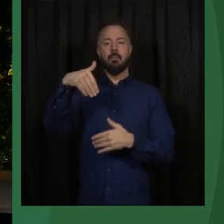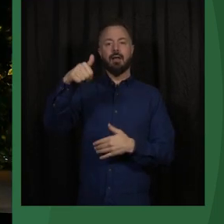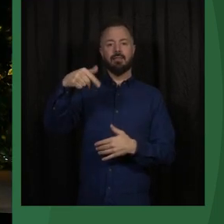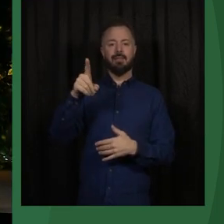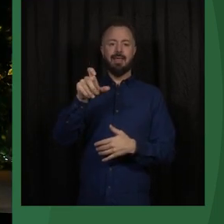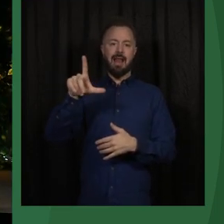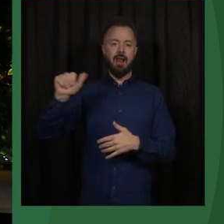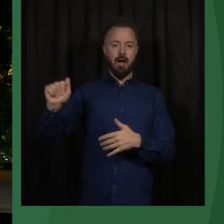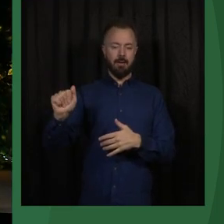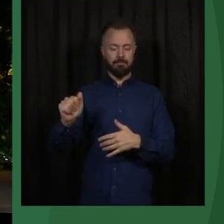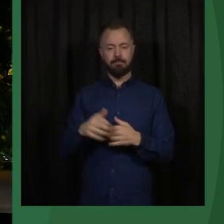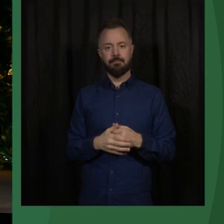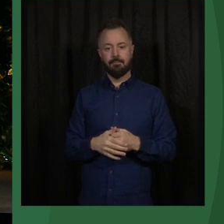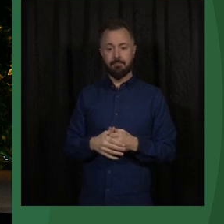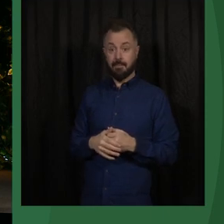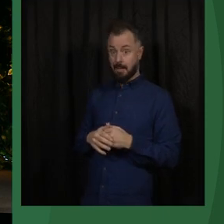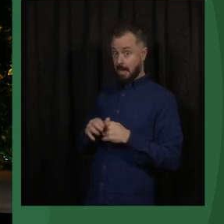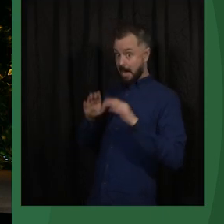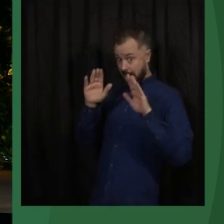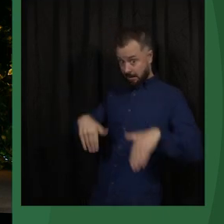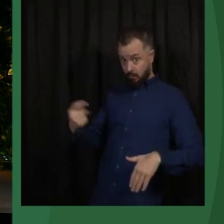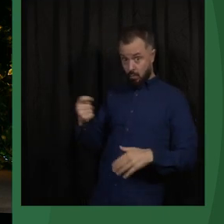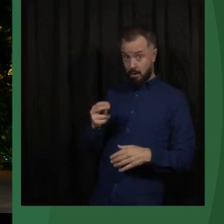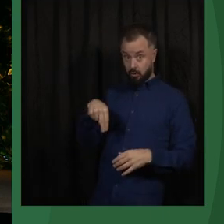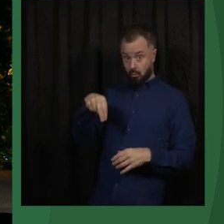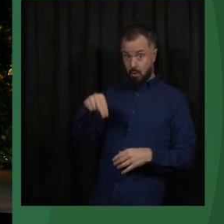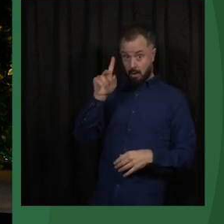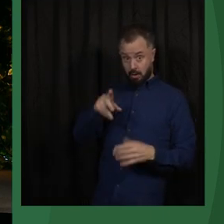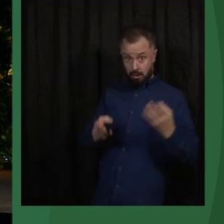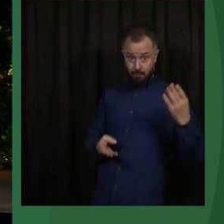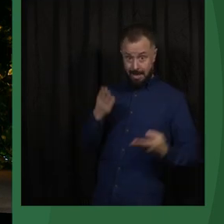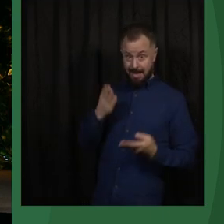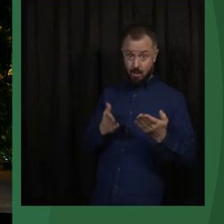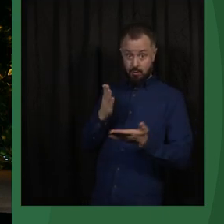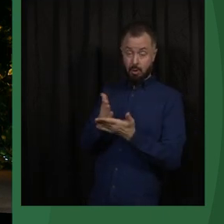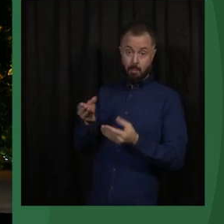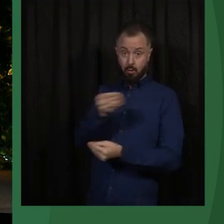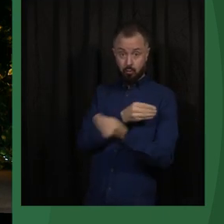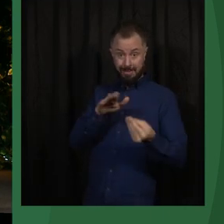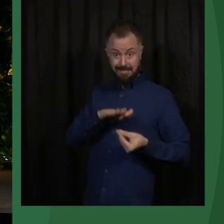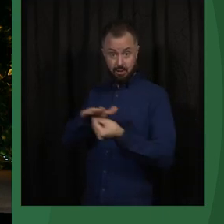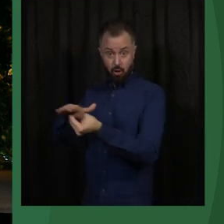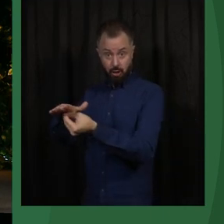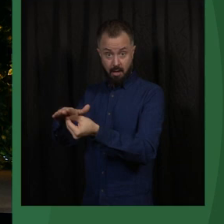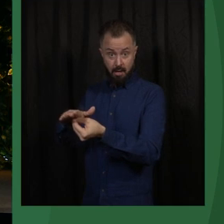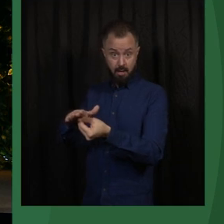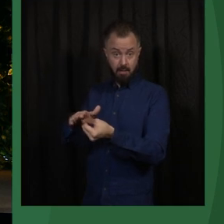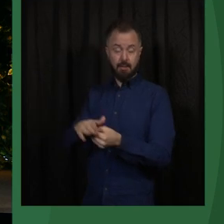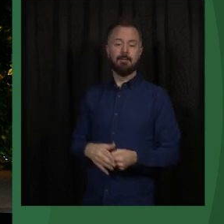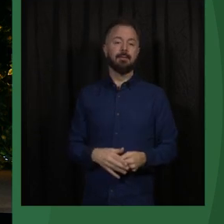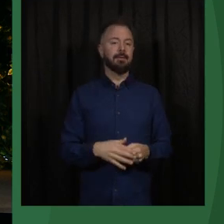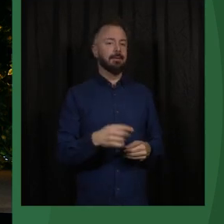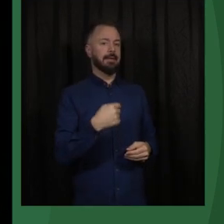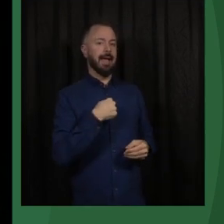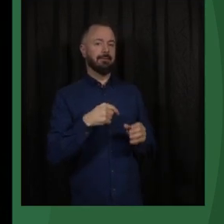All right. Is this something Nourad considers Bordevega to stop aid flows? So now I'm going to pull up a